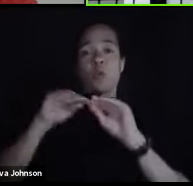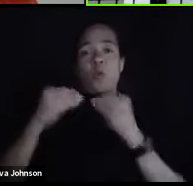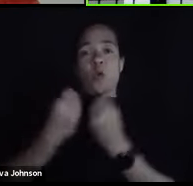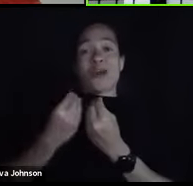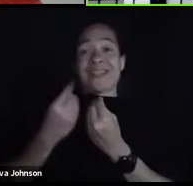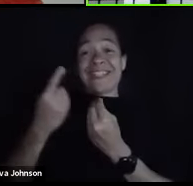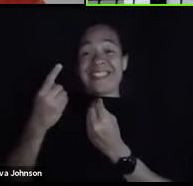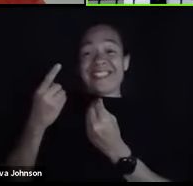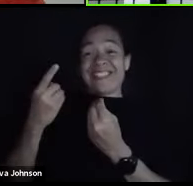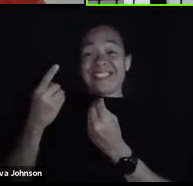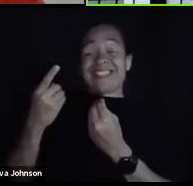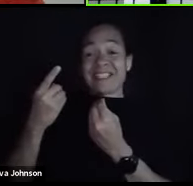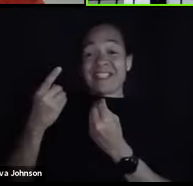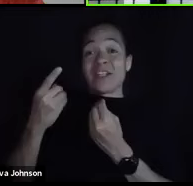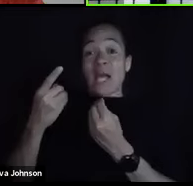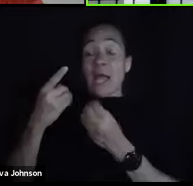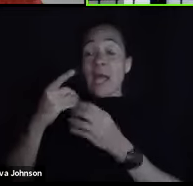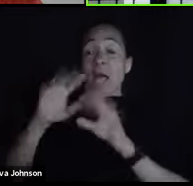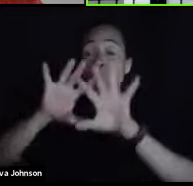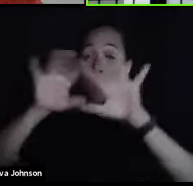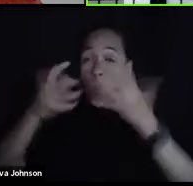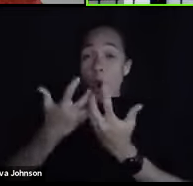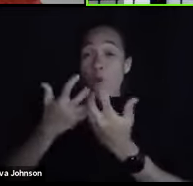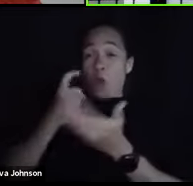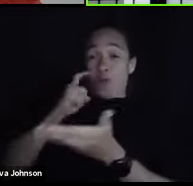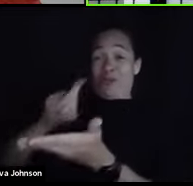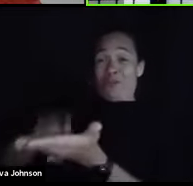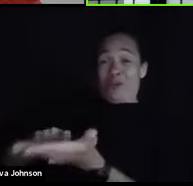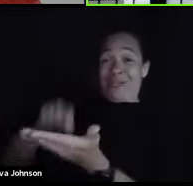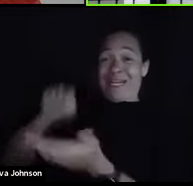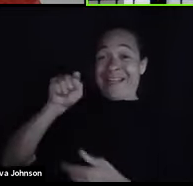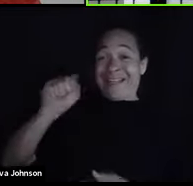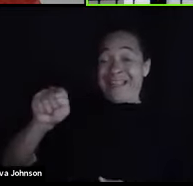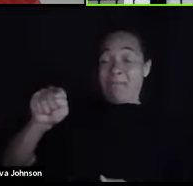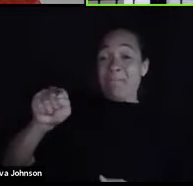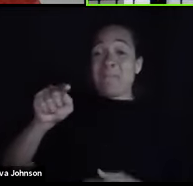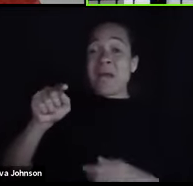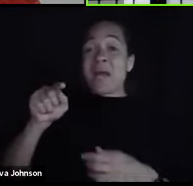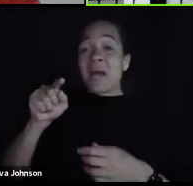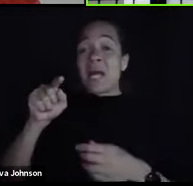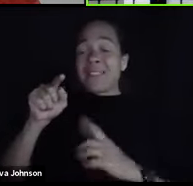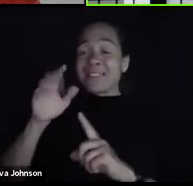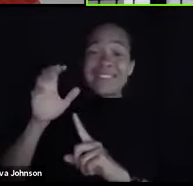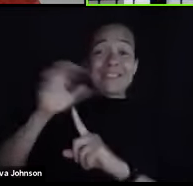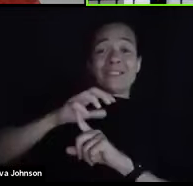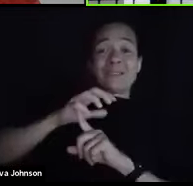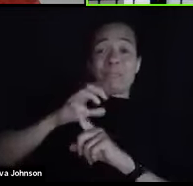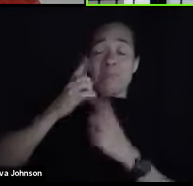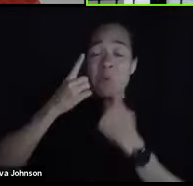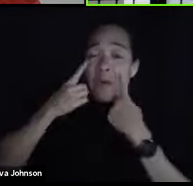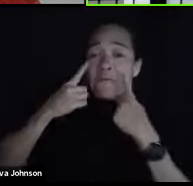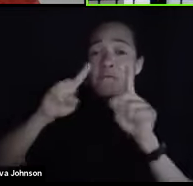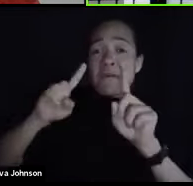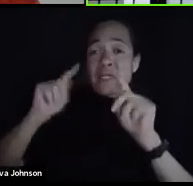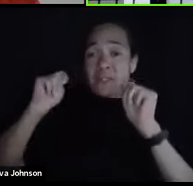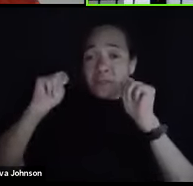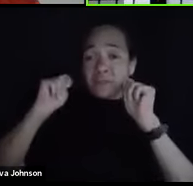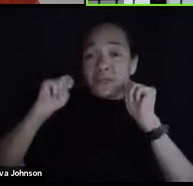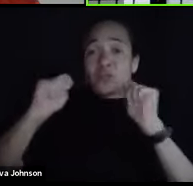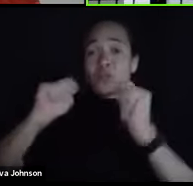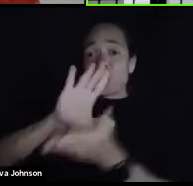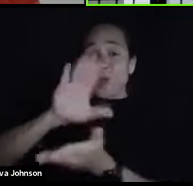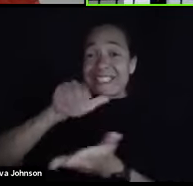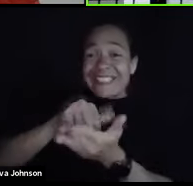internationally as being one of the most effective tutoring centers in the